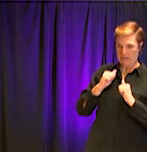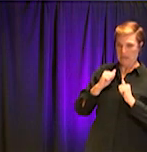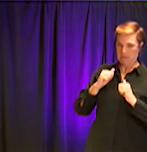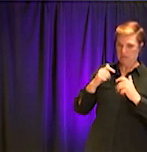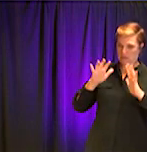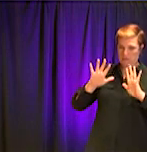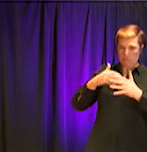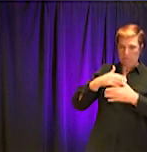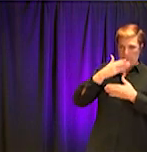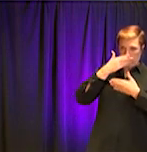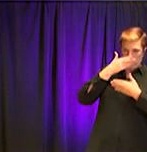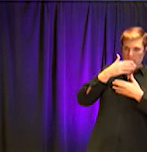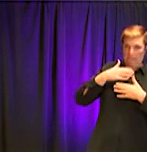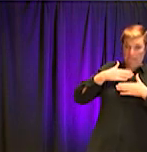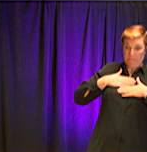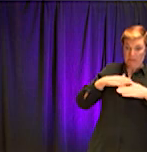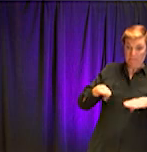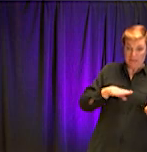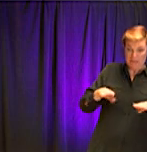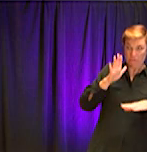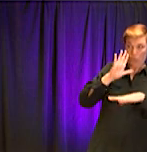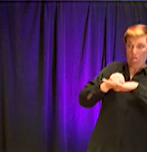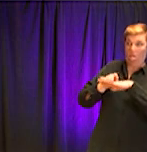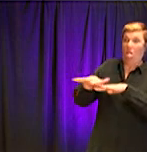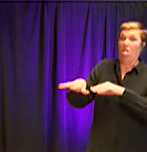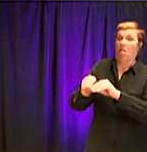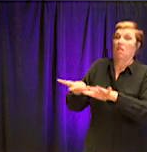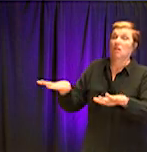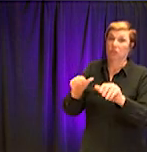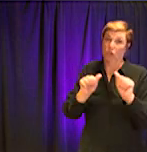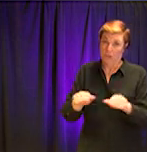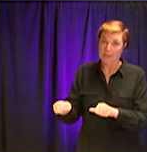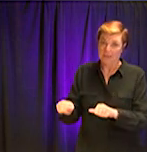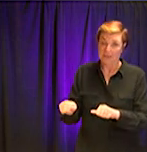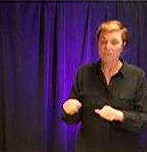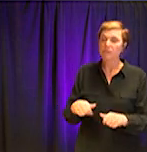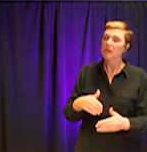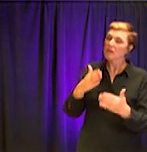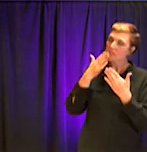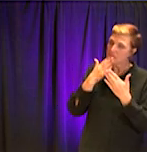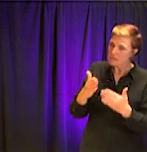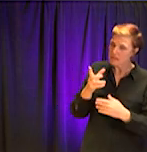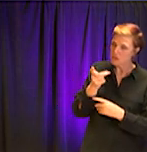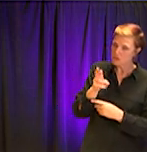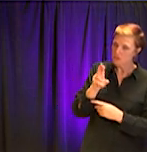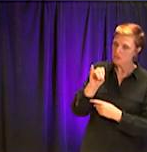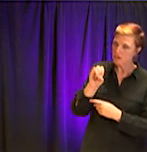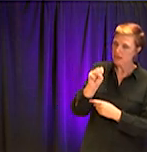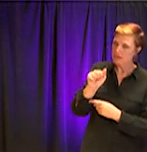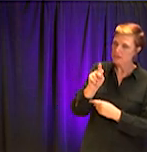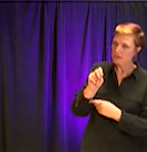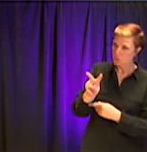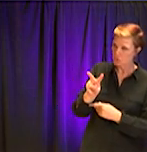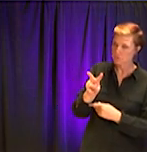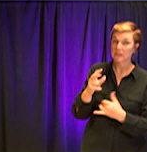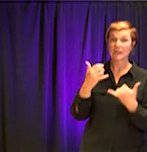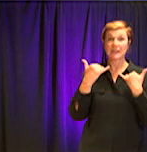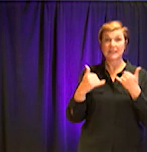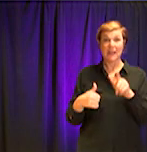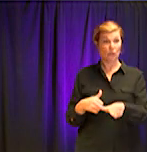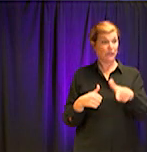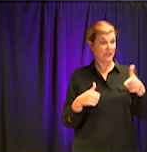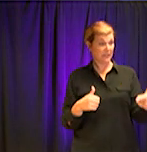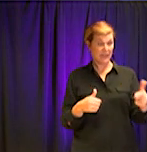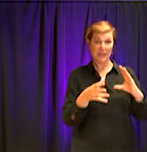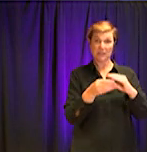behave affects me, how I behave affects you. All right, Dr. Isikoff, thanks very much. Uh, we want to move on now to our, uh, next presenter